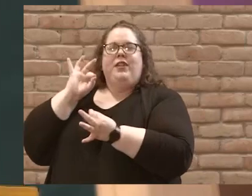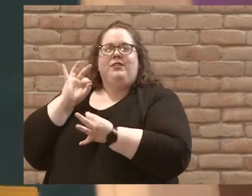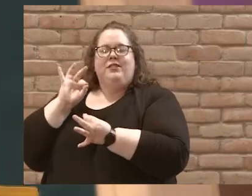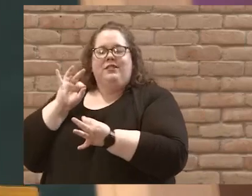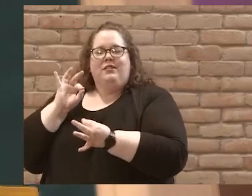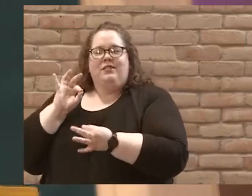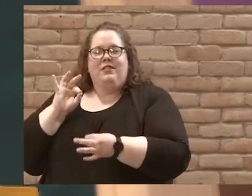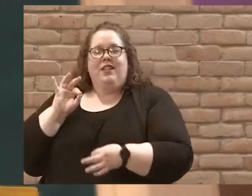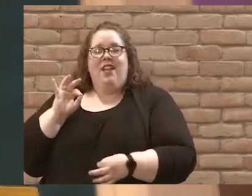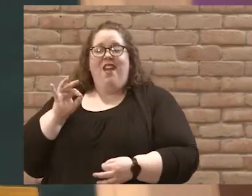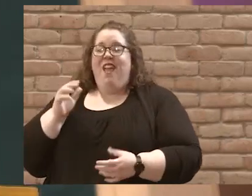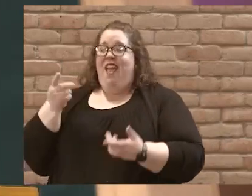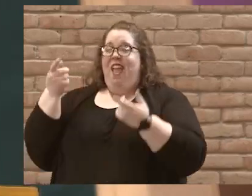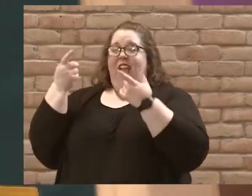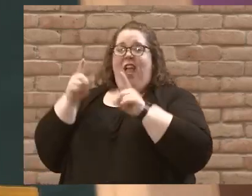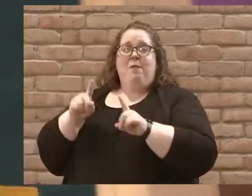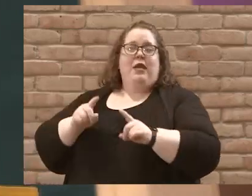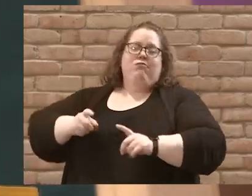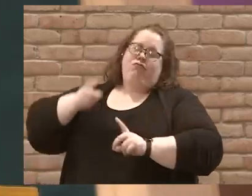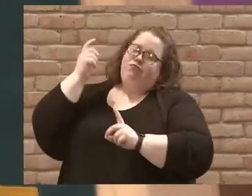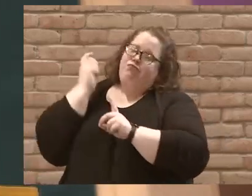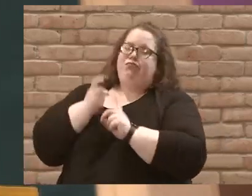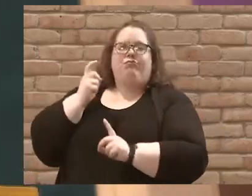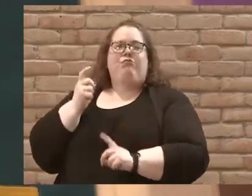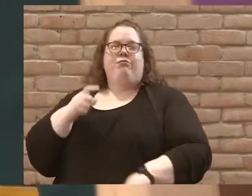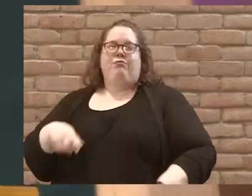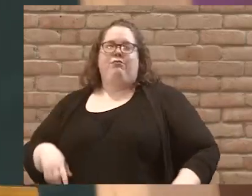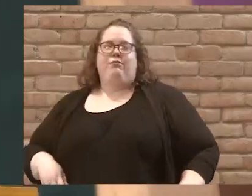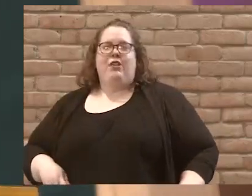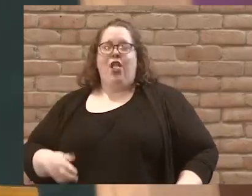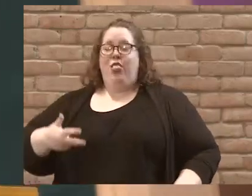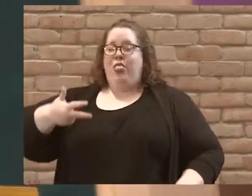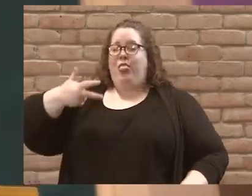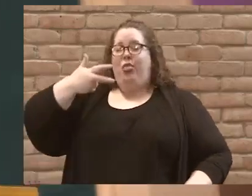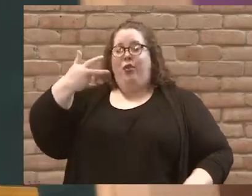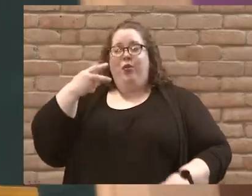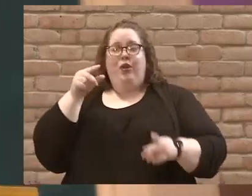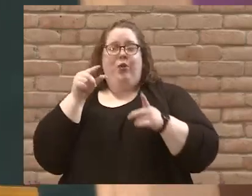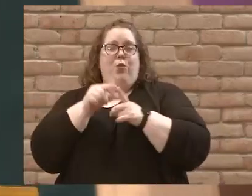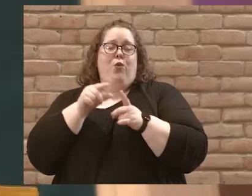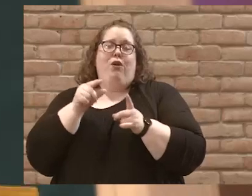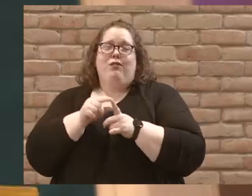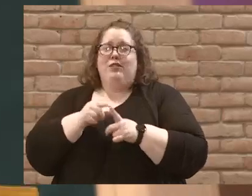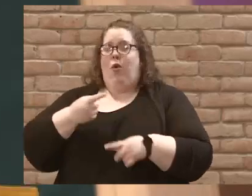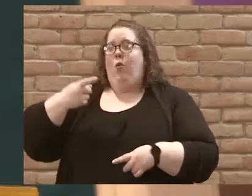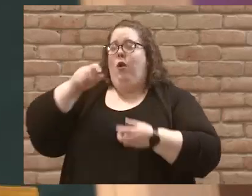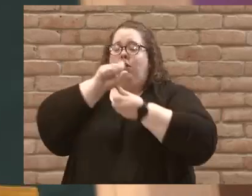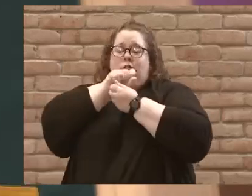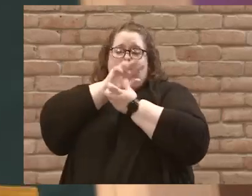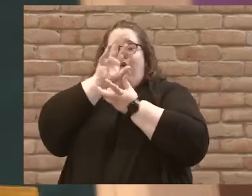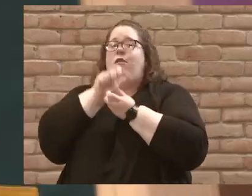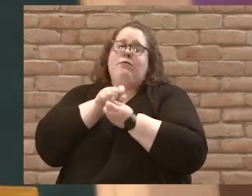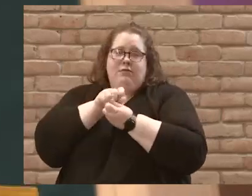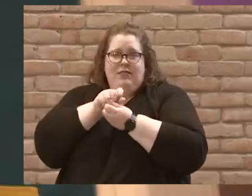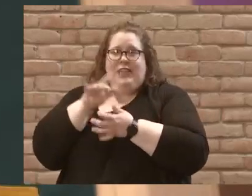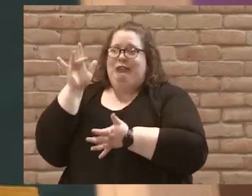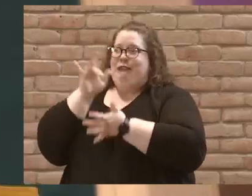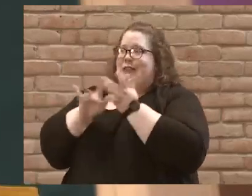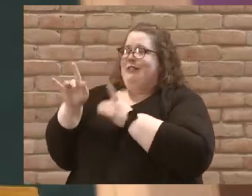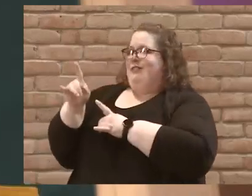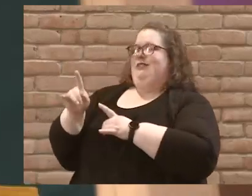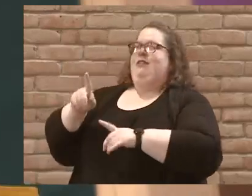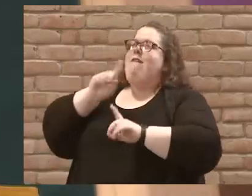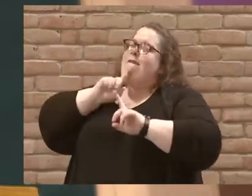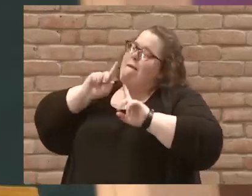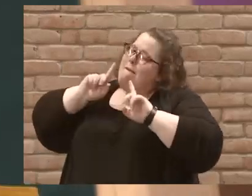happened in an instant. With three little words and a yawn, Jesus, Jesus